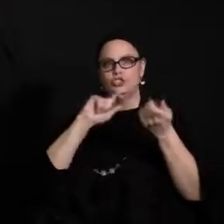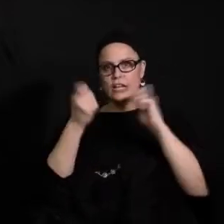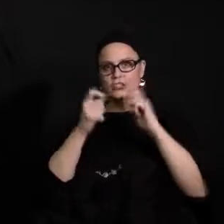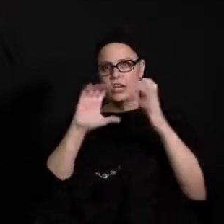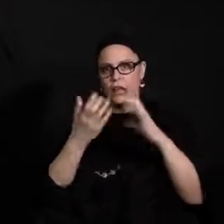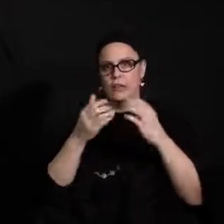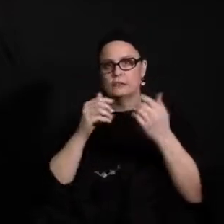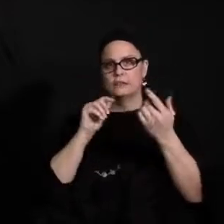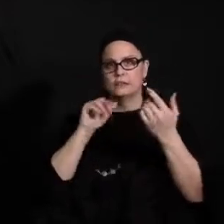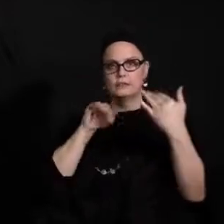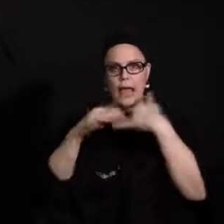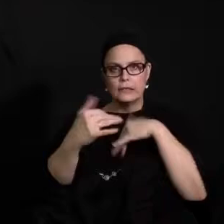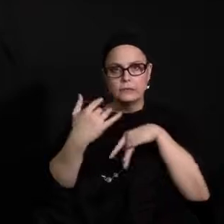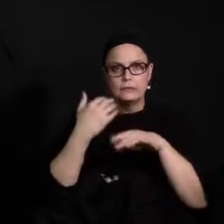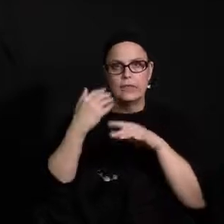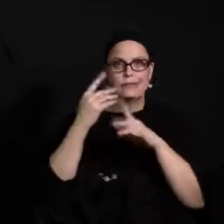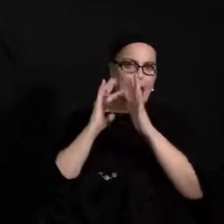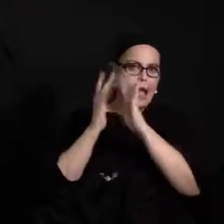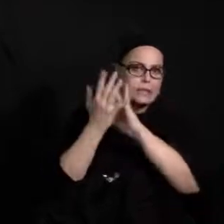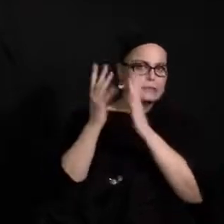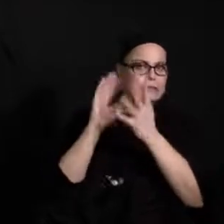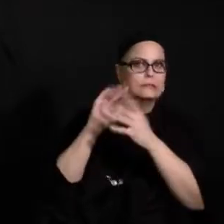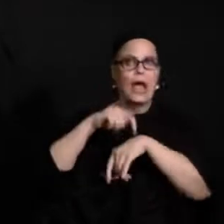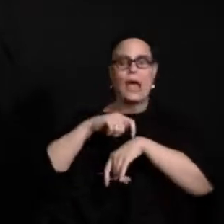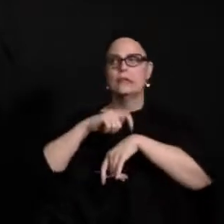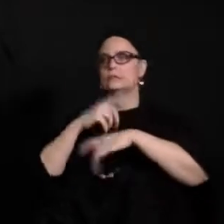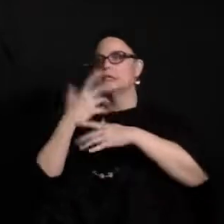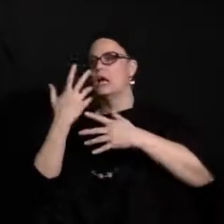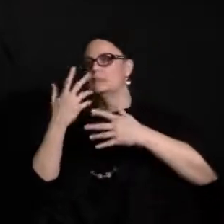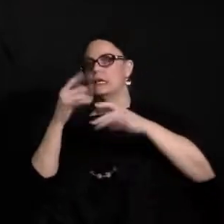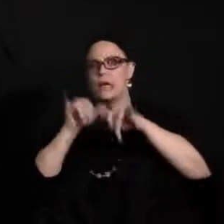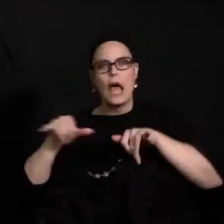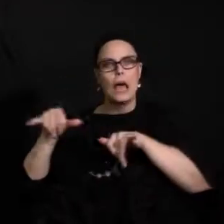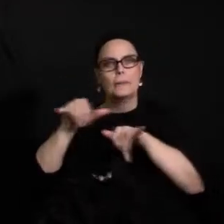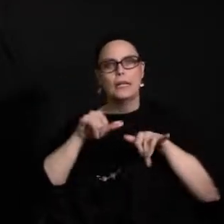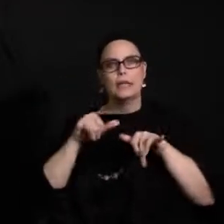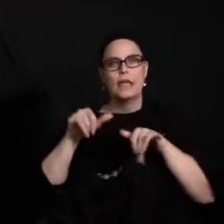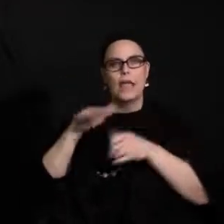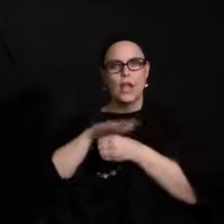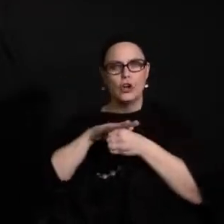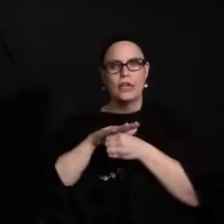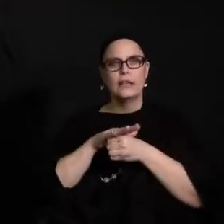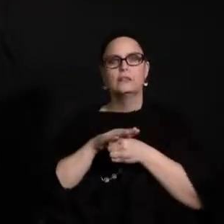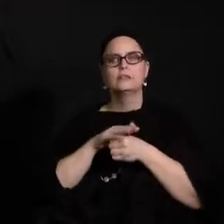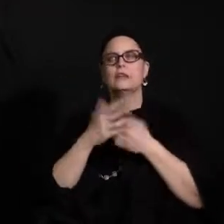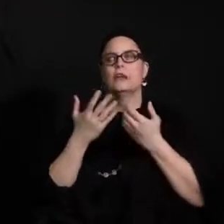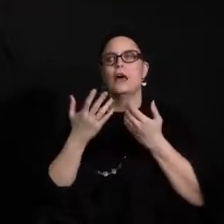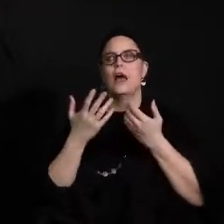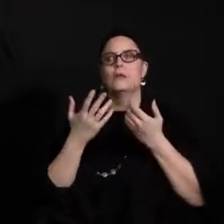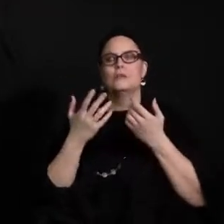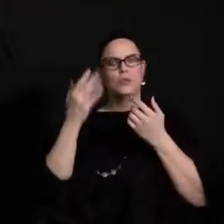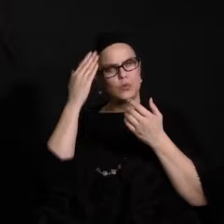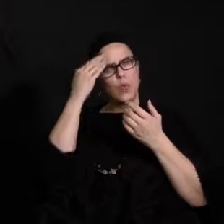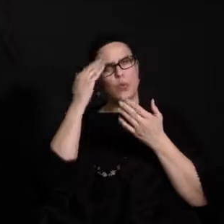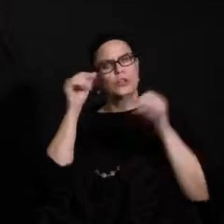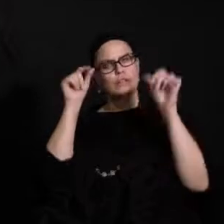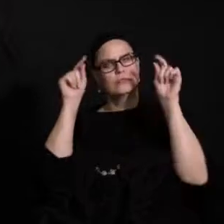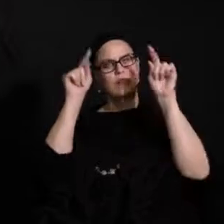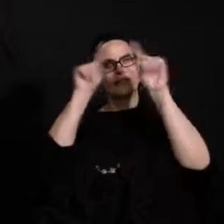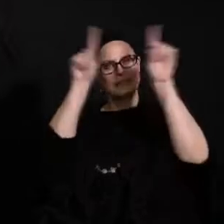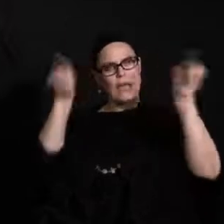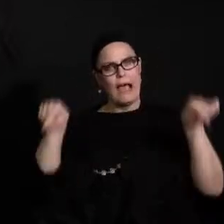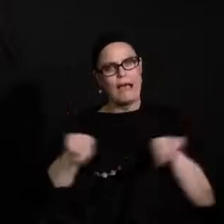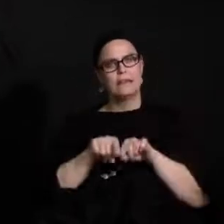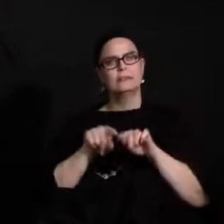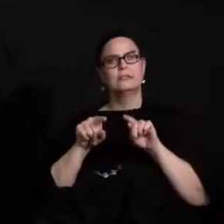common area places. And throughout the course of a school year and prior to, there's also signage, which I'm sure you've seen arrows